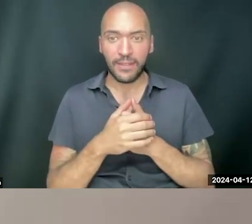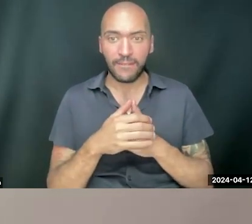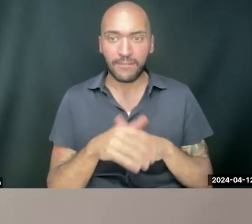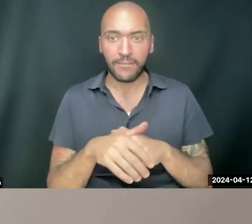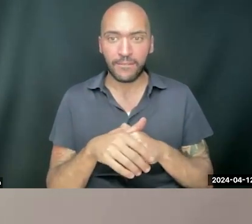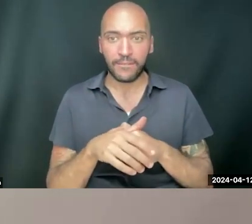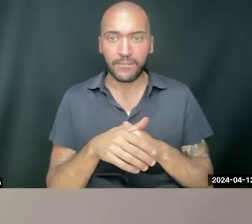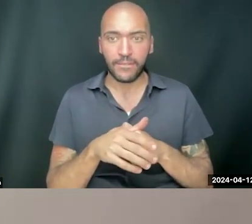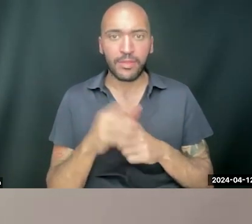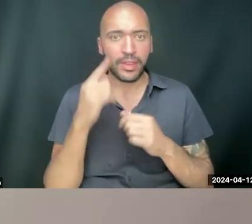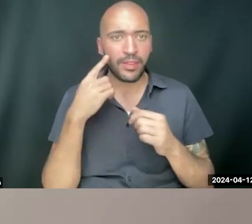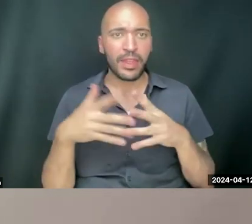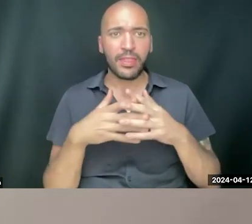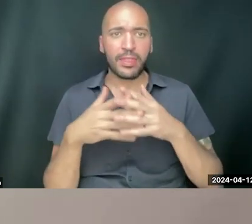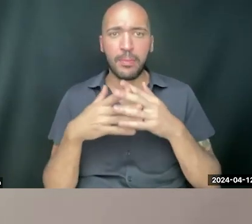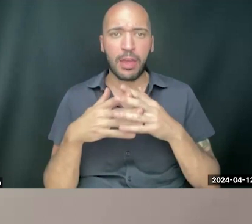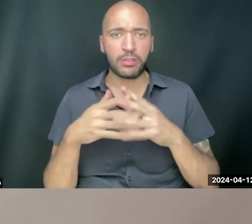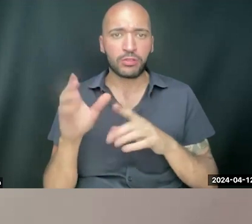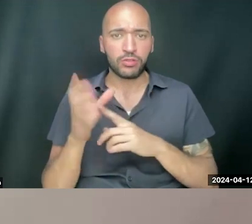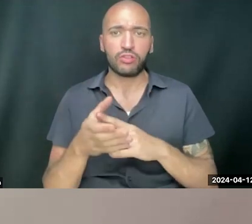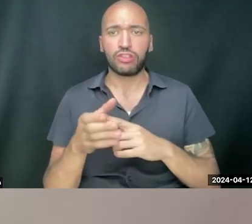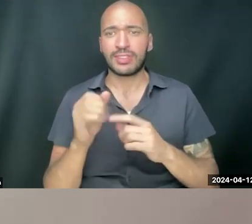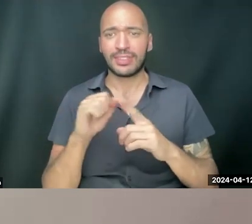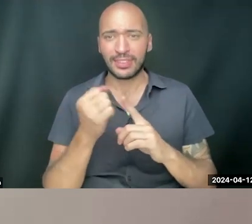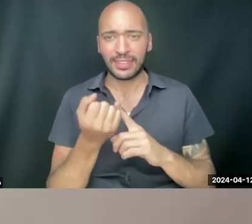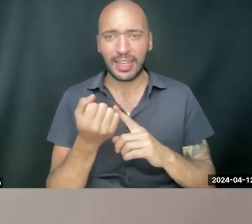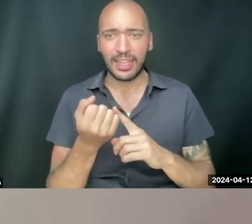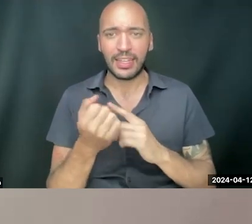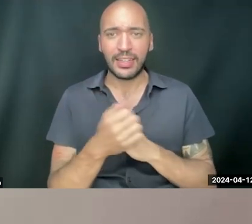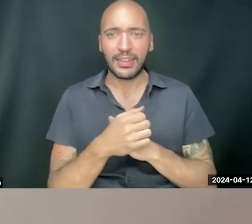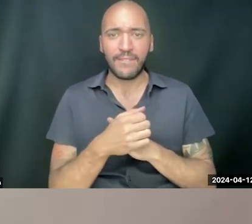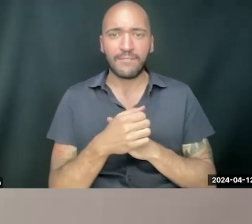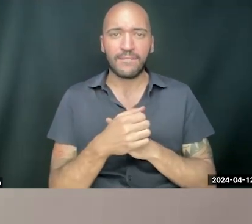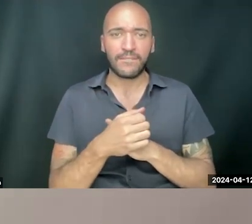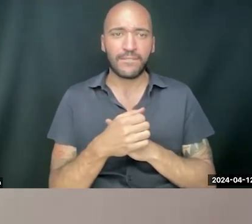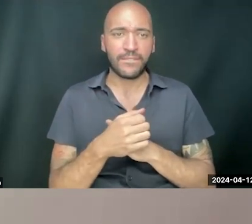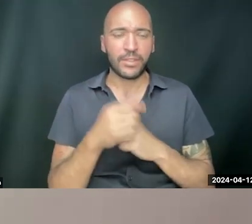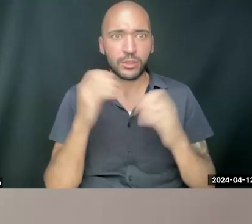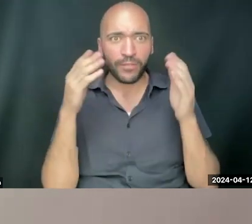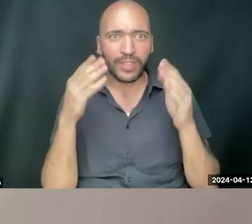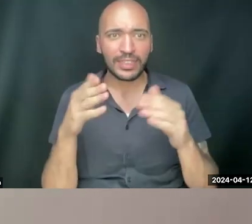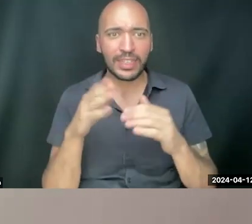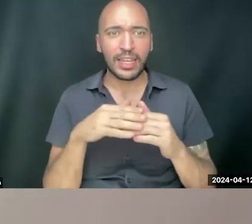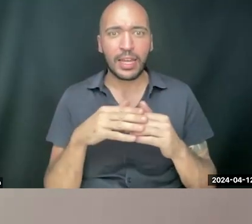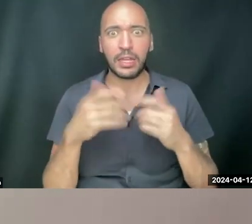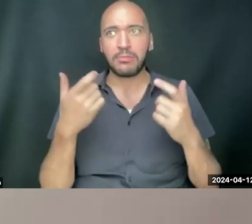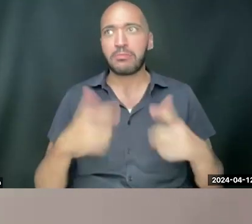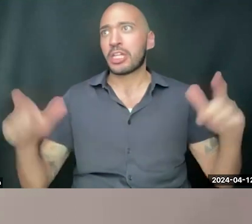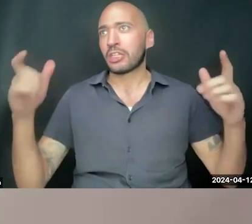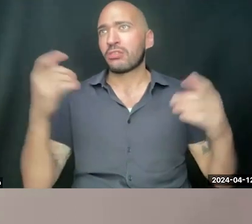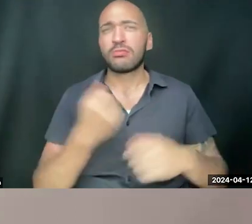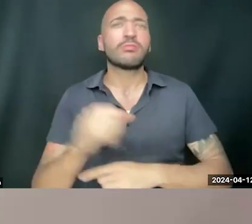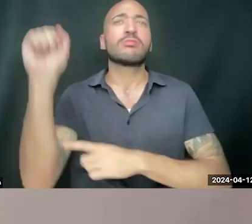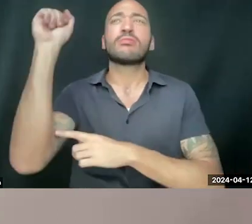I think the American culture and society is so sometimes fixated on grand gestures that they